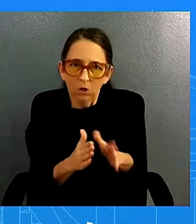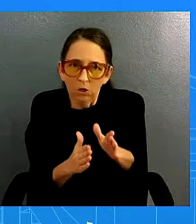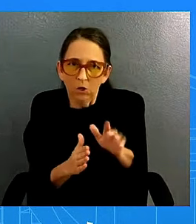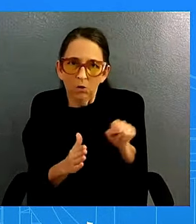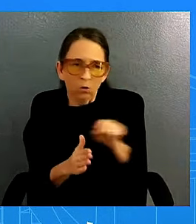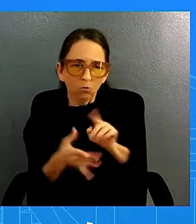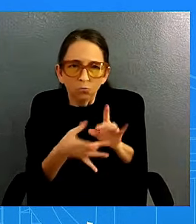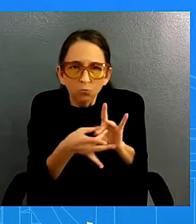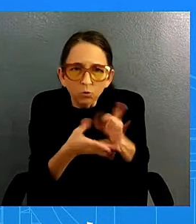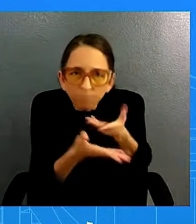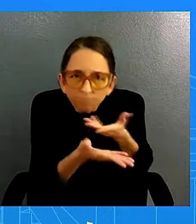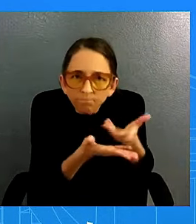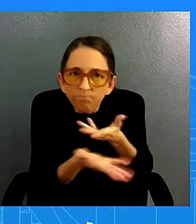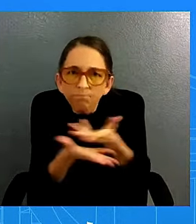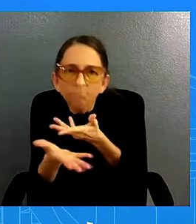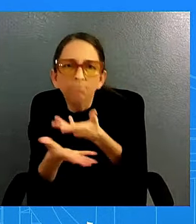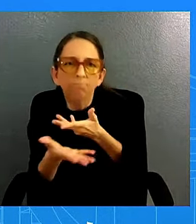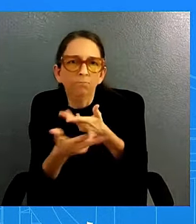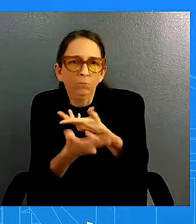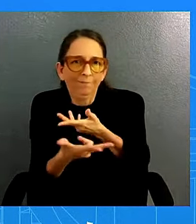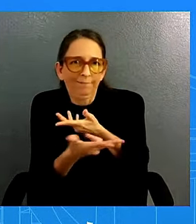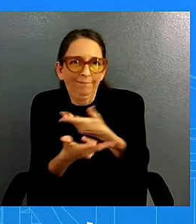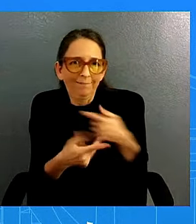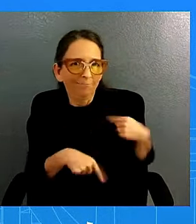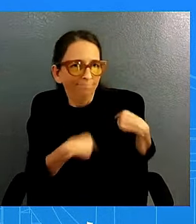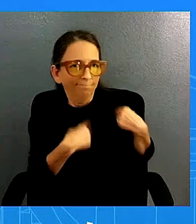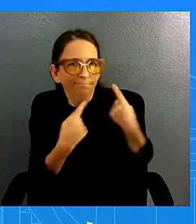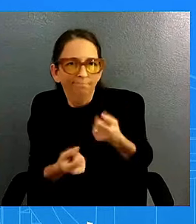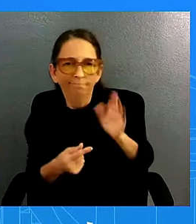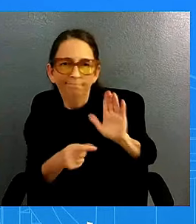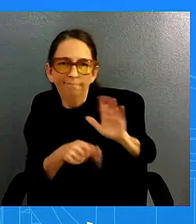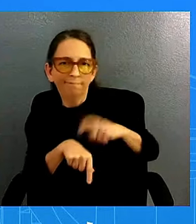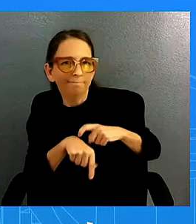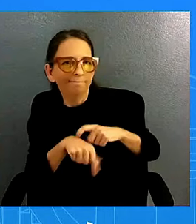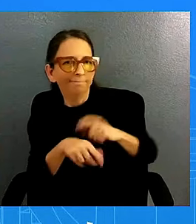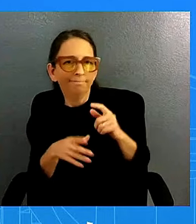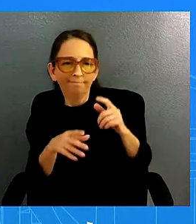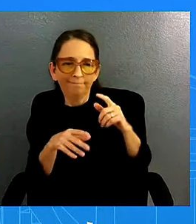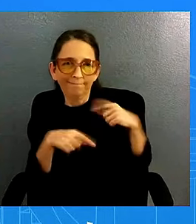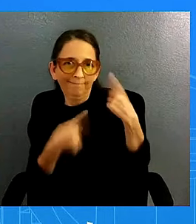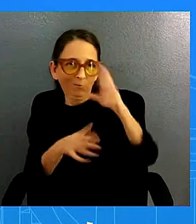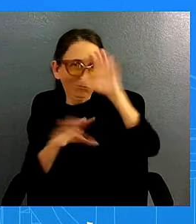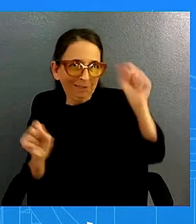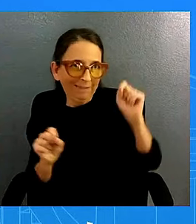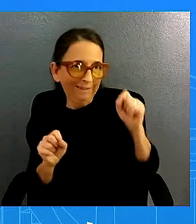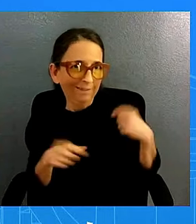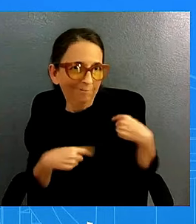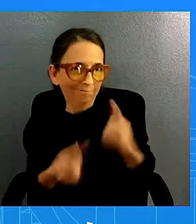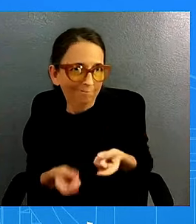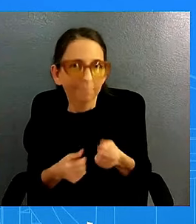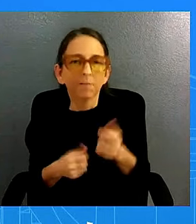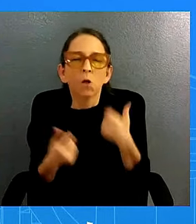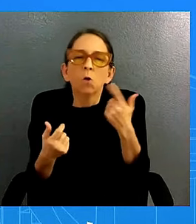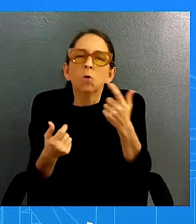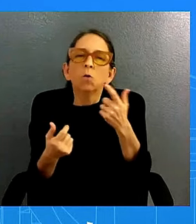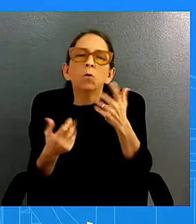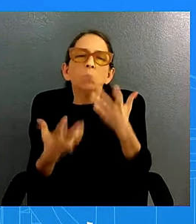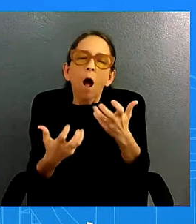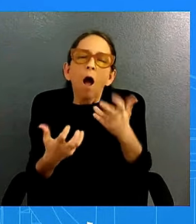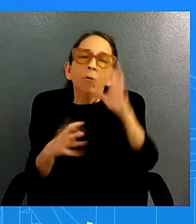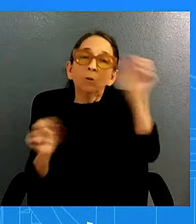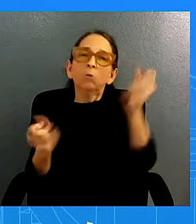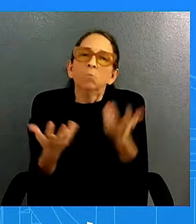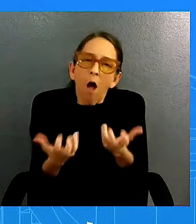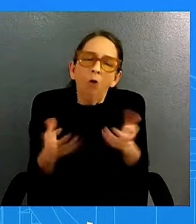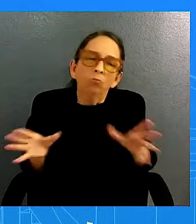obviously his tenure here as president he wanted to have a continue to foster uh those personal relationship he